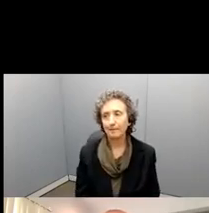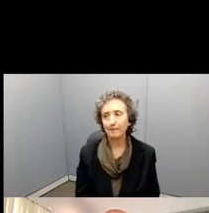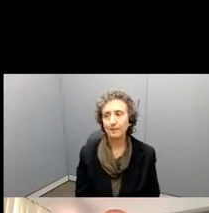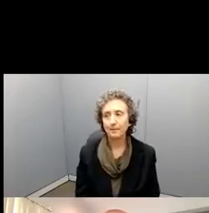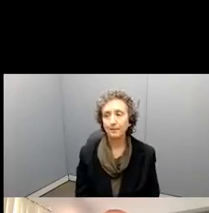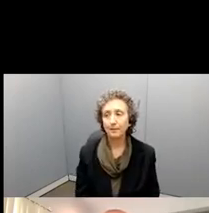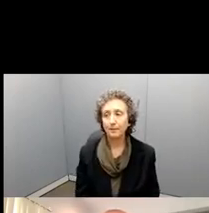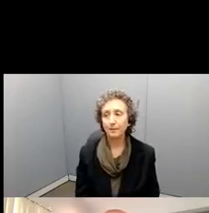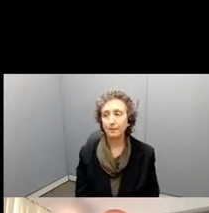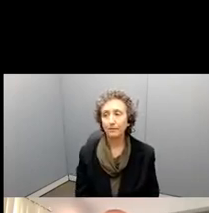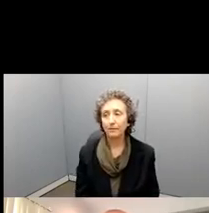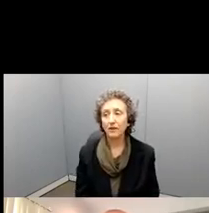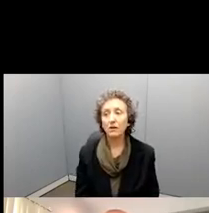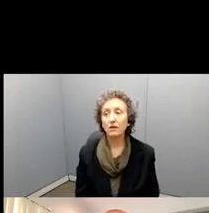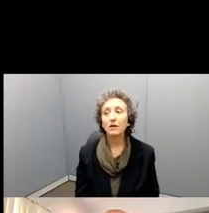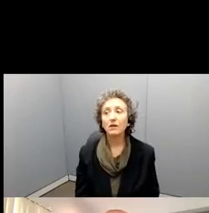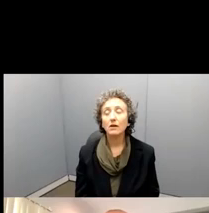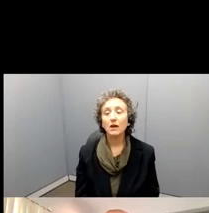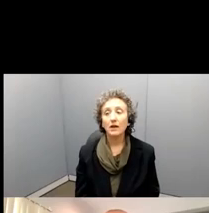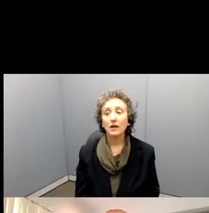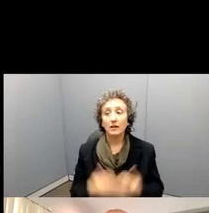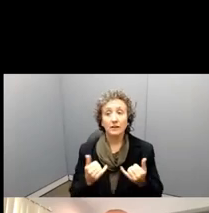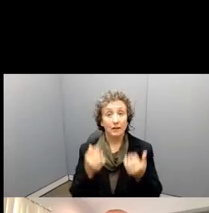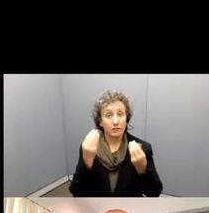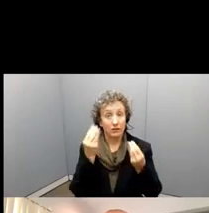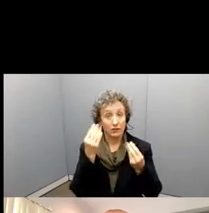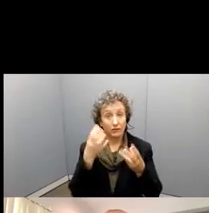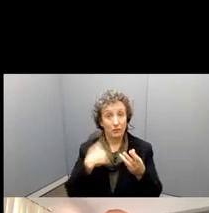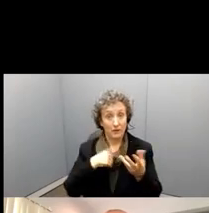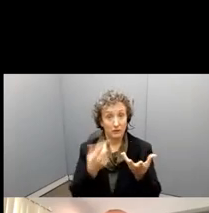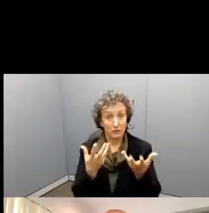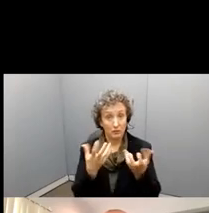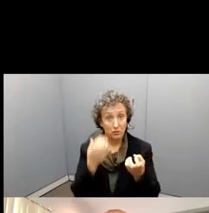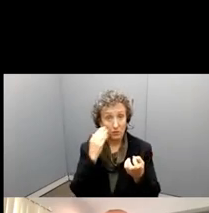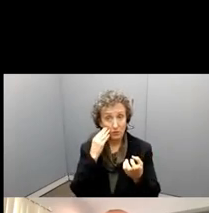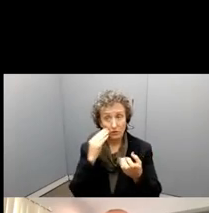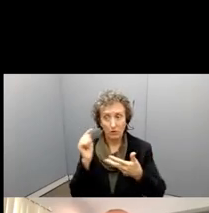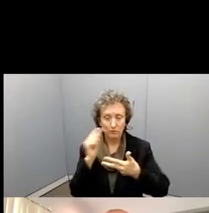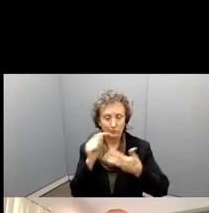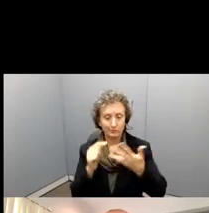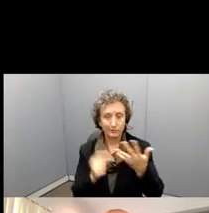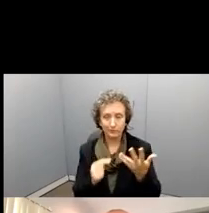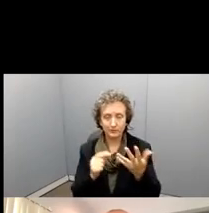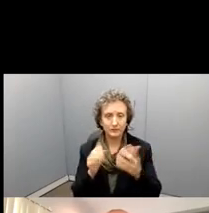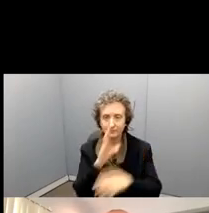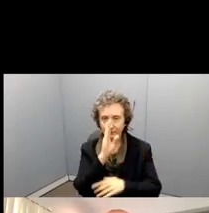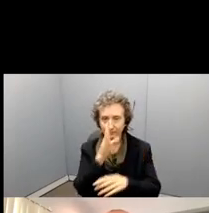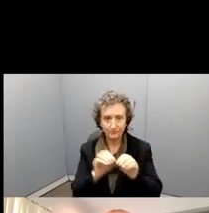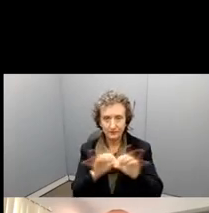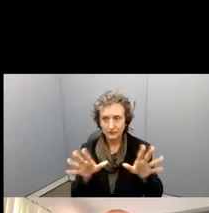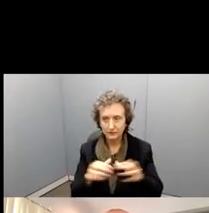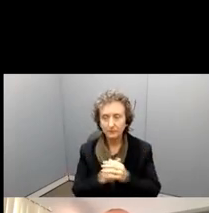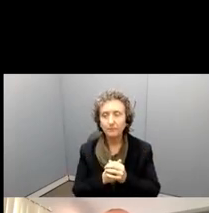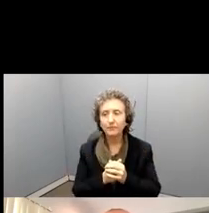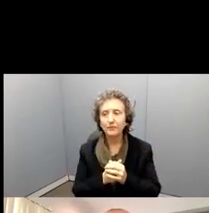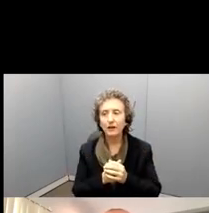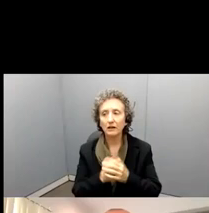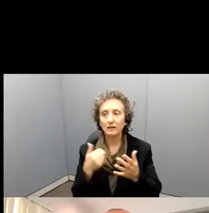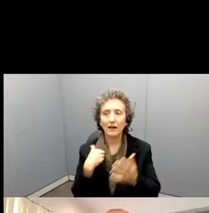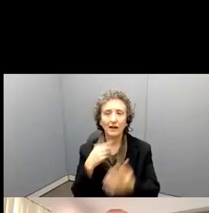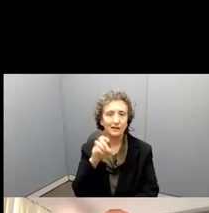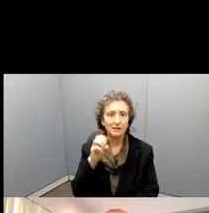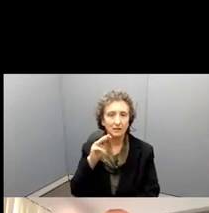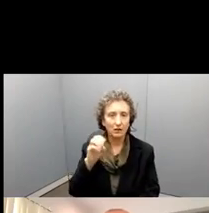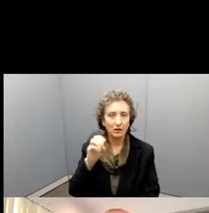The information, though, that we'll ask, fairly straightforward. An application, there's some demographic information